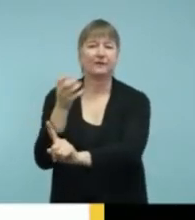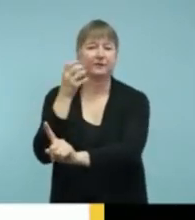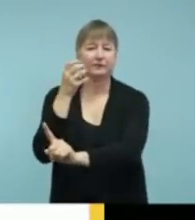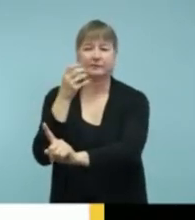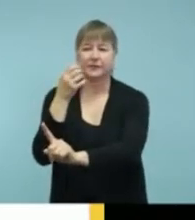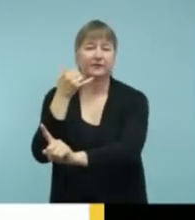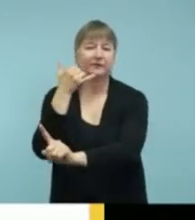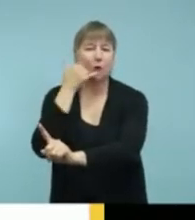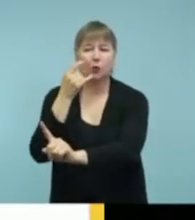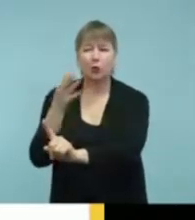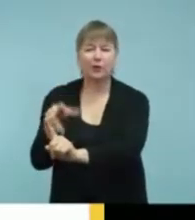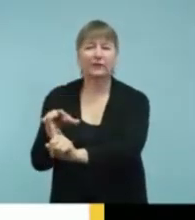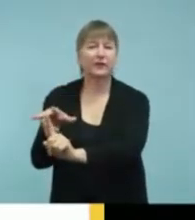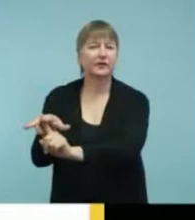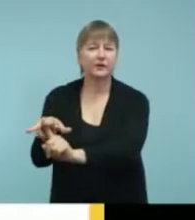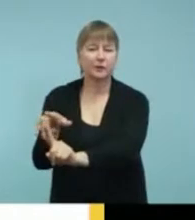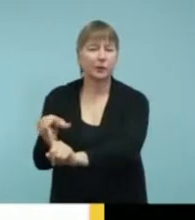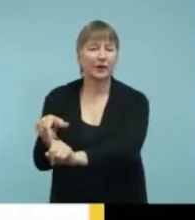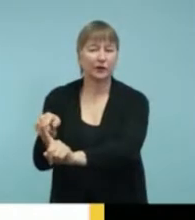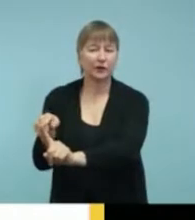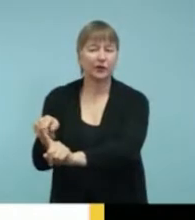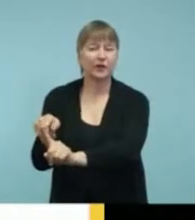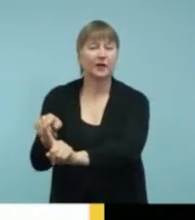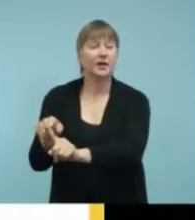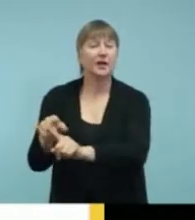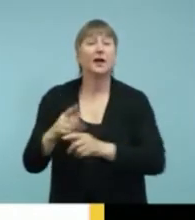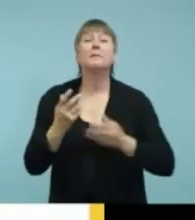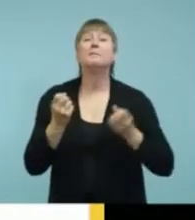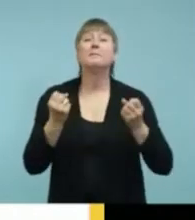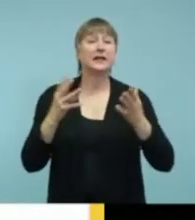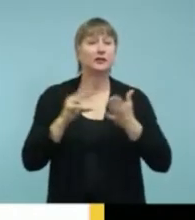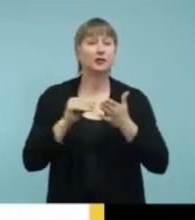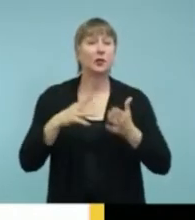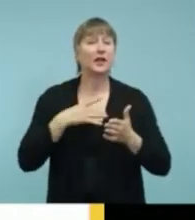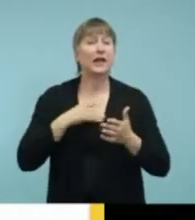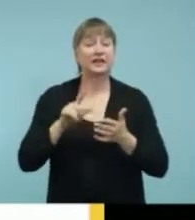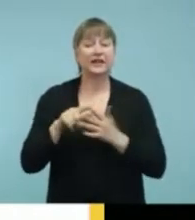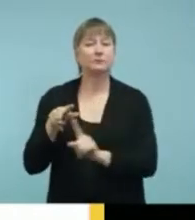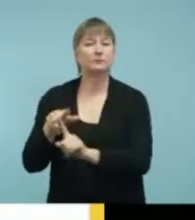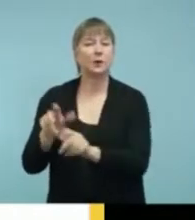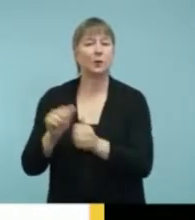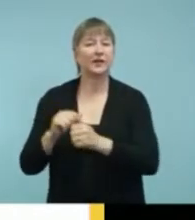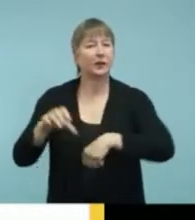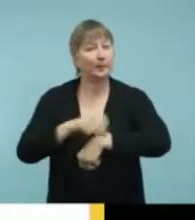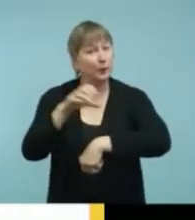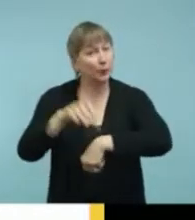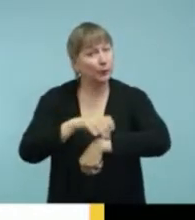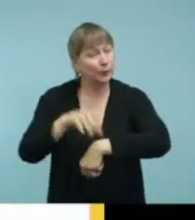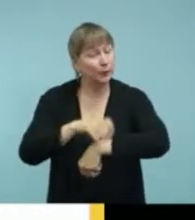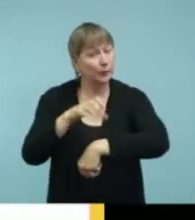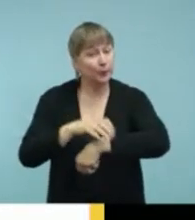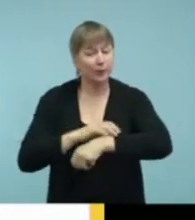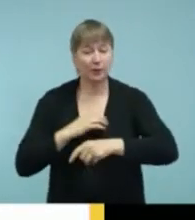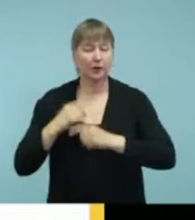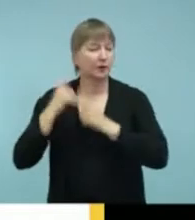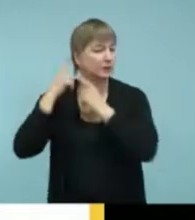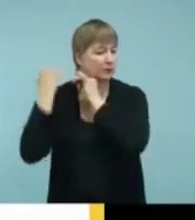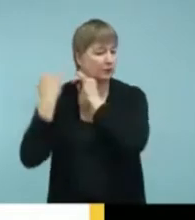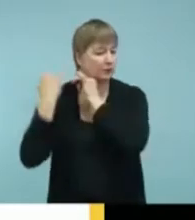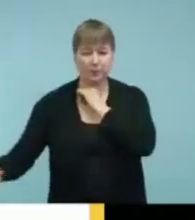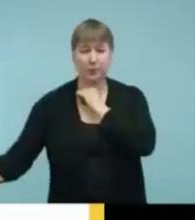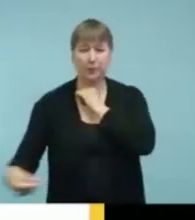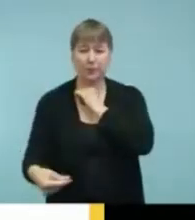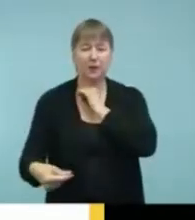that like to use this setup in their computer lab because they like to know that they're going to have a pretty clear